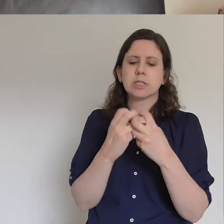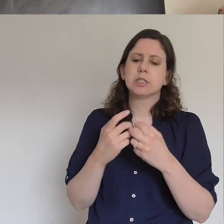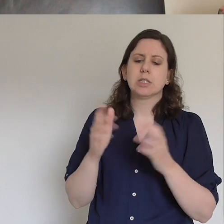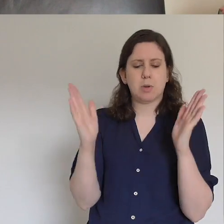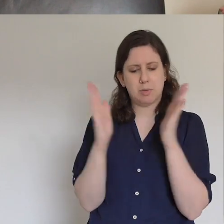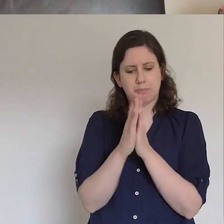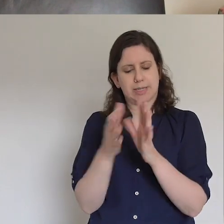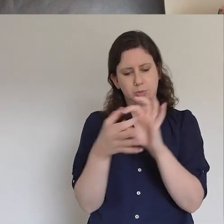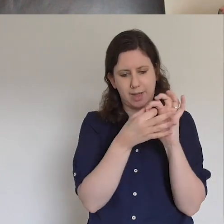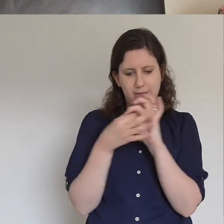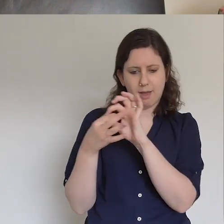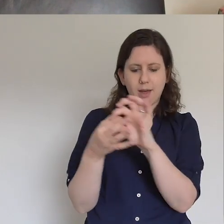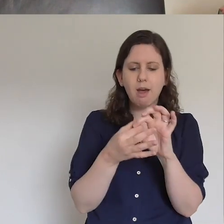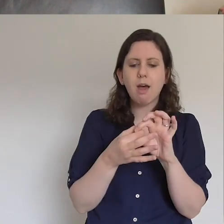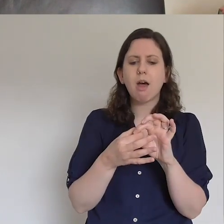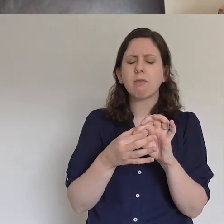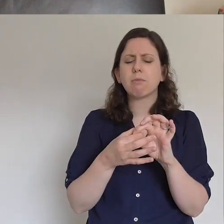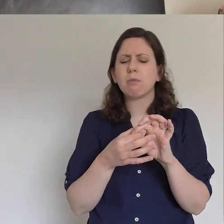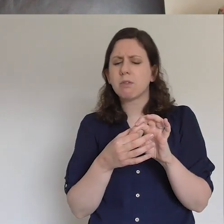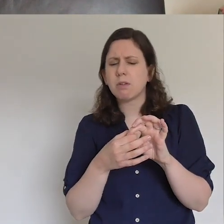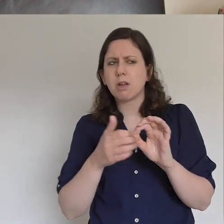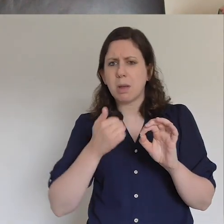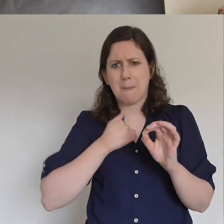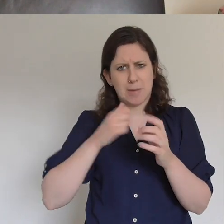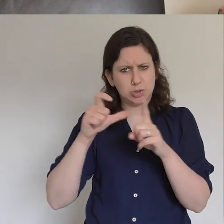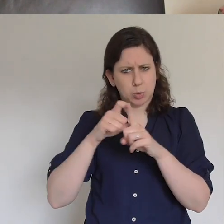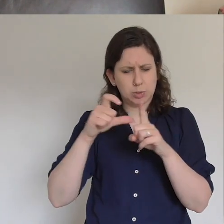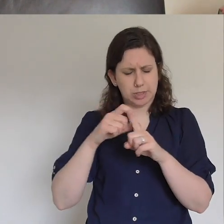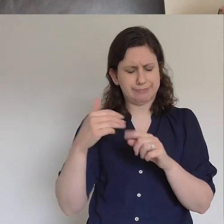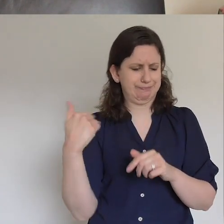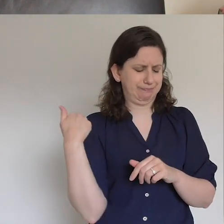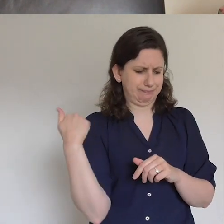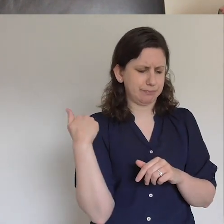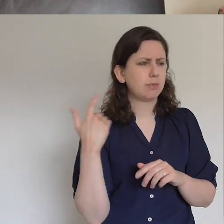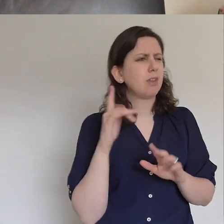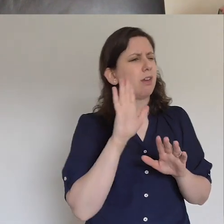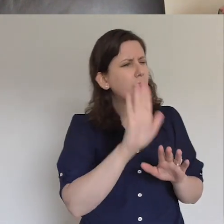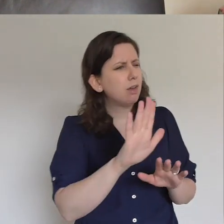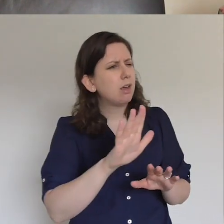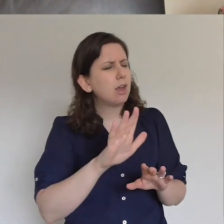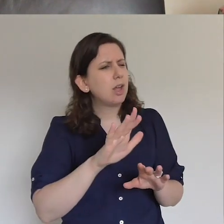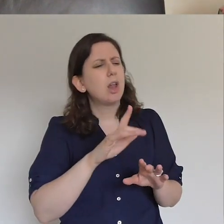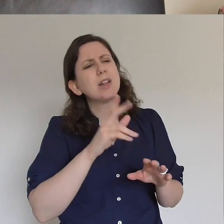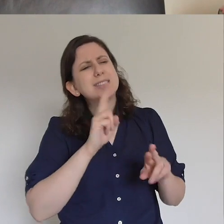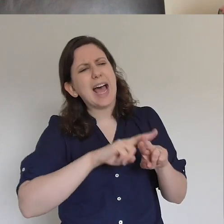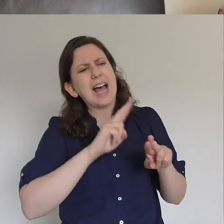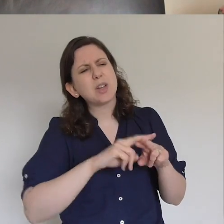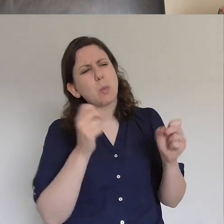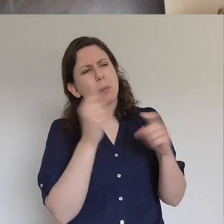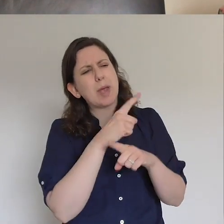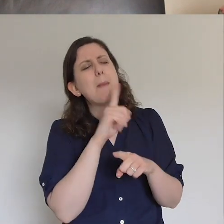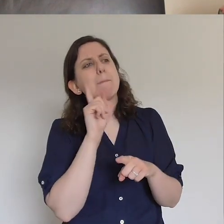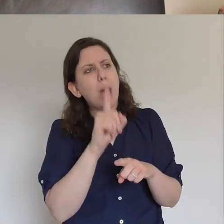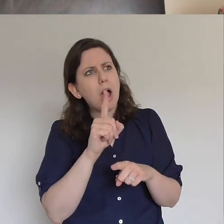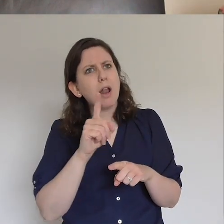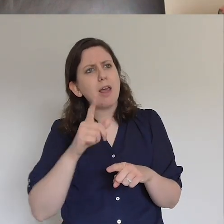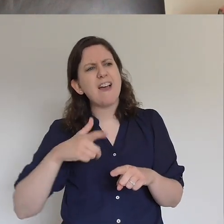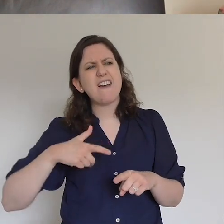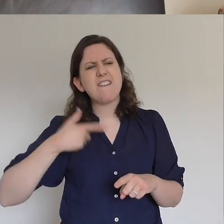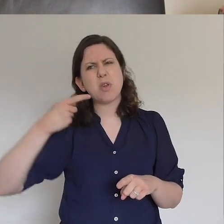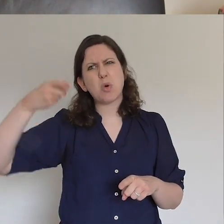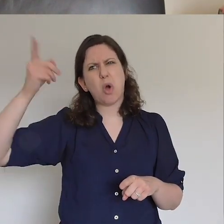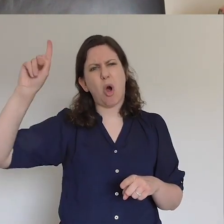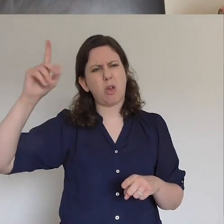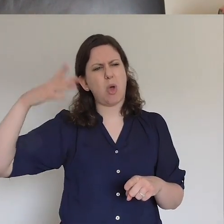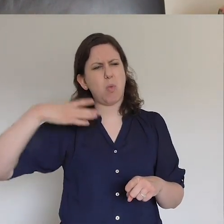Amelie who knew nothing of this said daddy this is a bit weird but I think Jesus wants you to be braver you know off the back of that I've had to make various